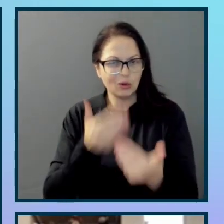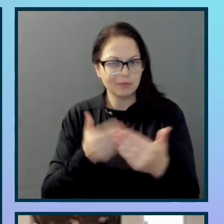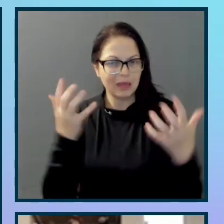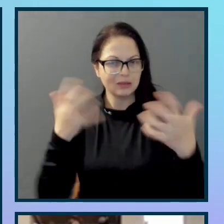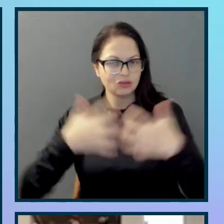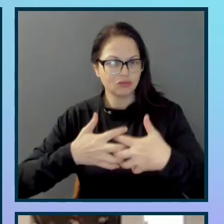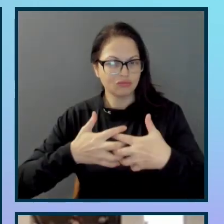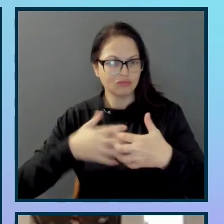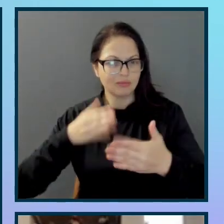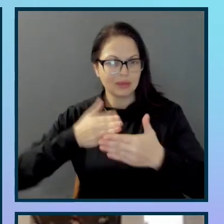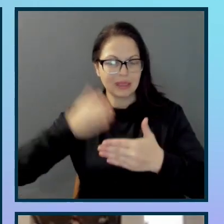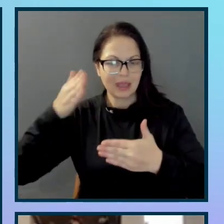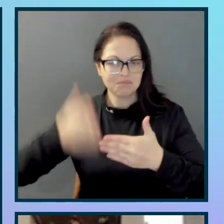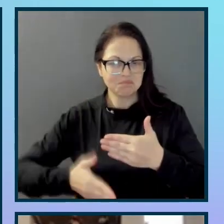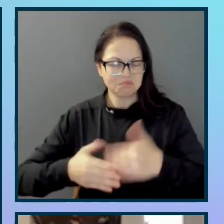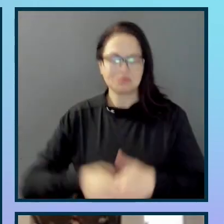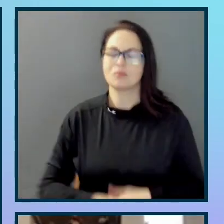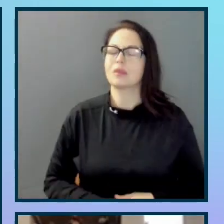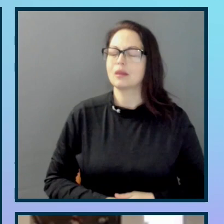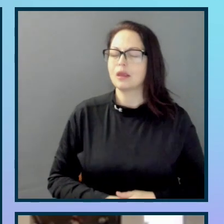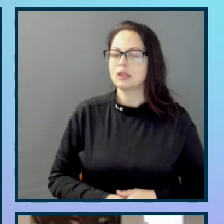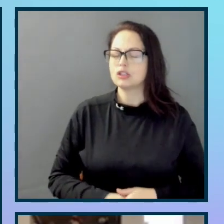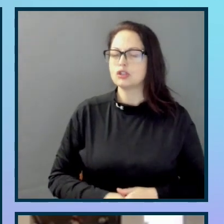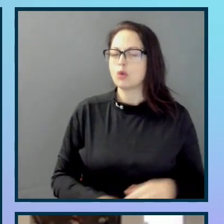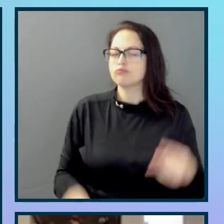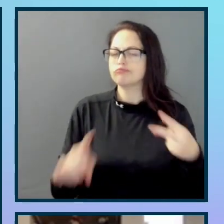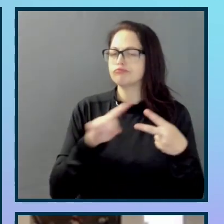So what can we take away from these two stories?